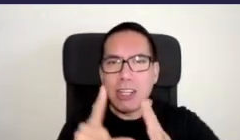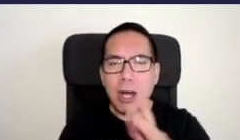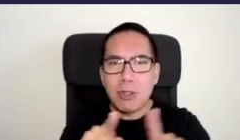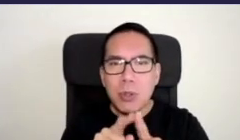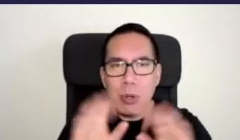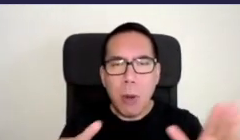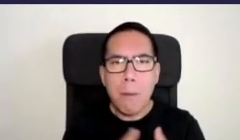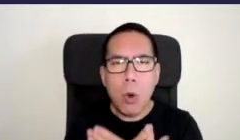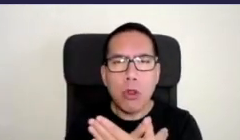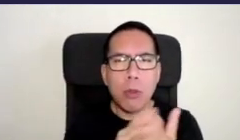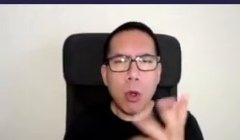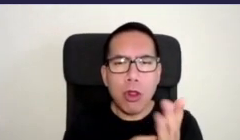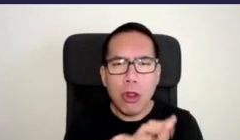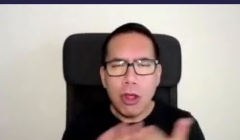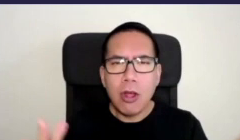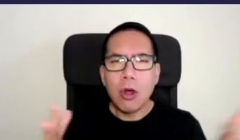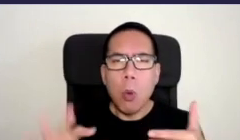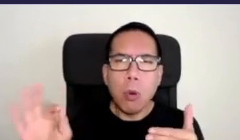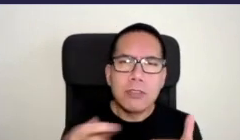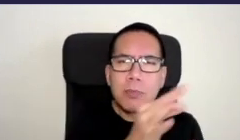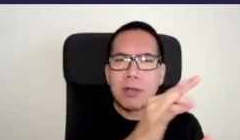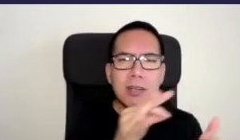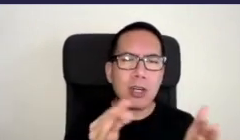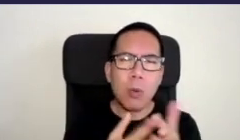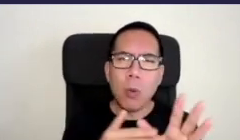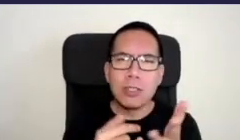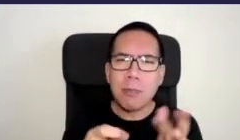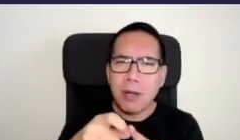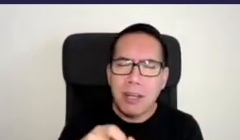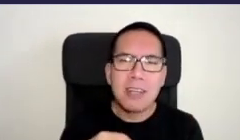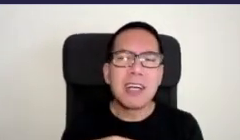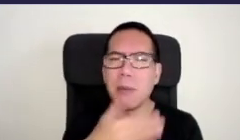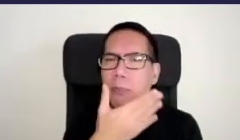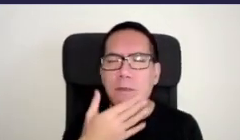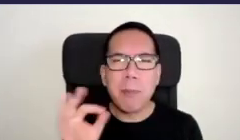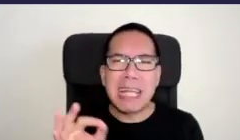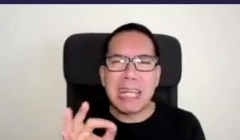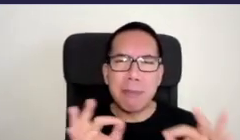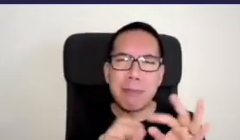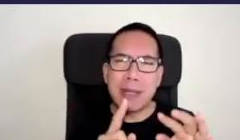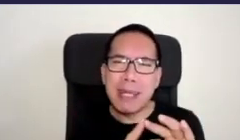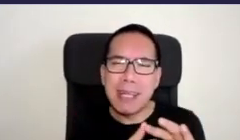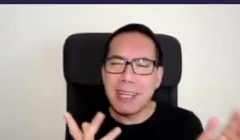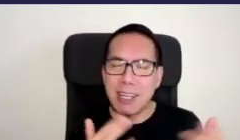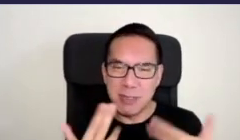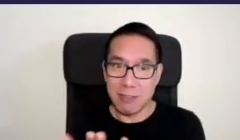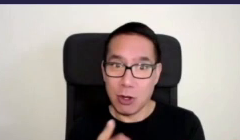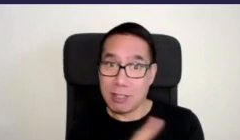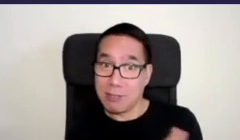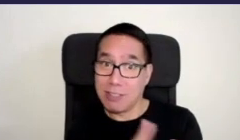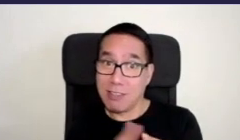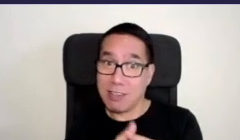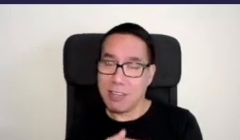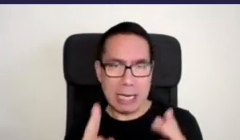moths our wasps our beautiful native bees I wanted to give you a selection of native bees to look at because